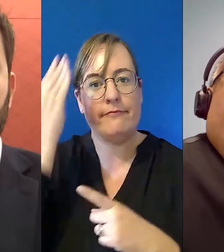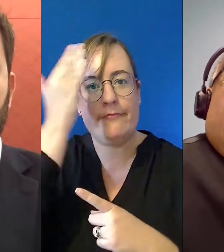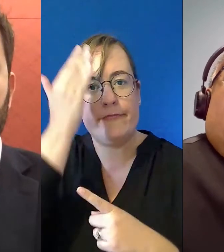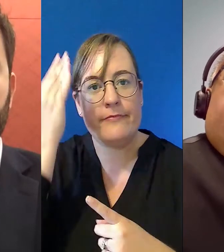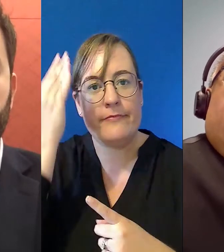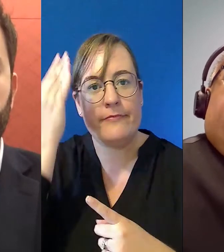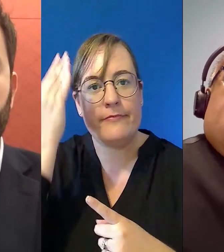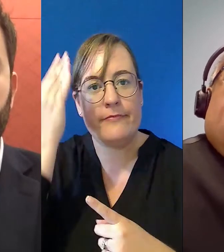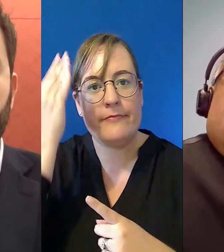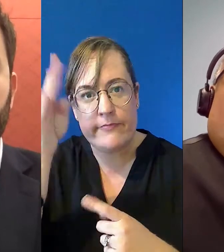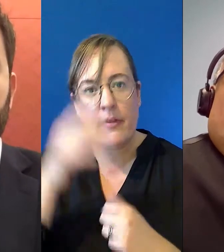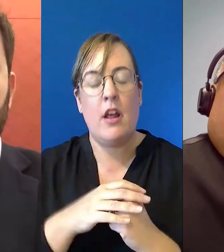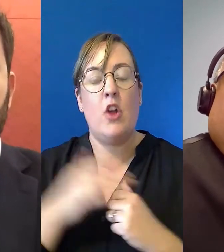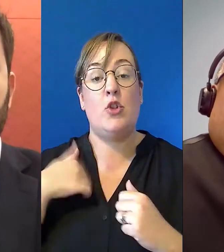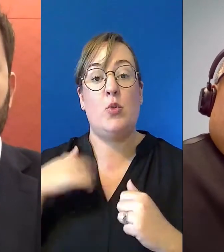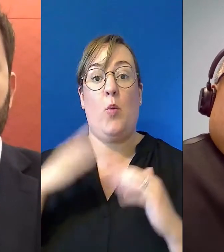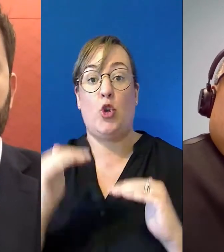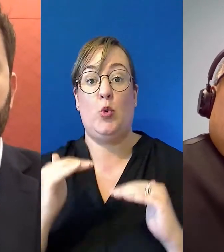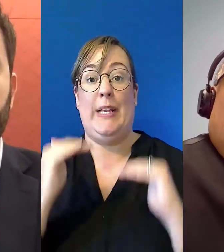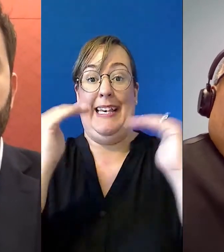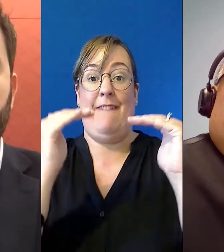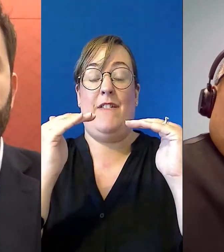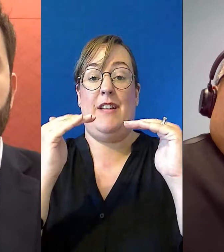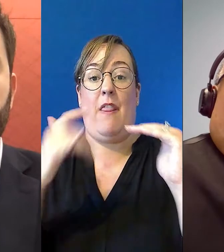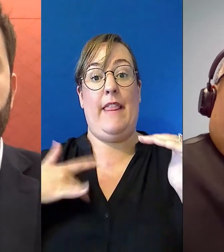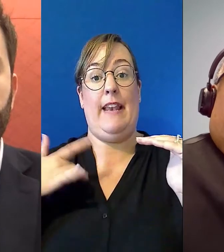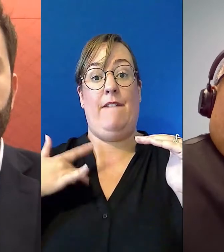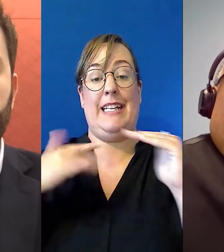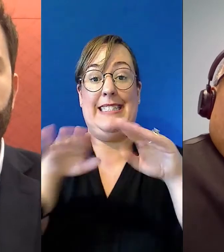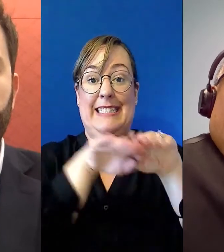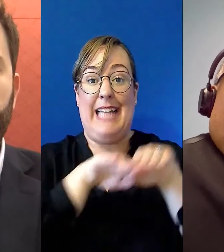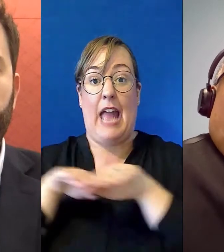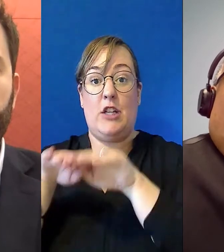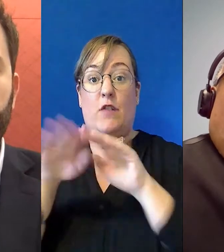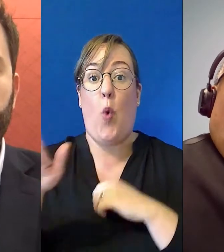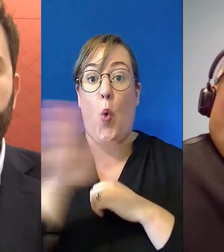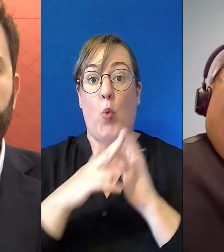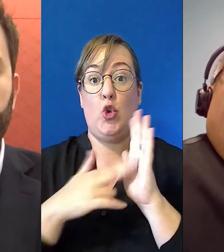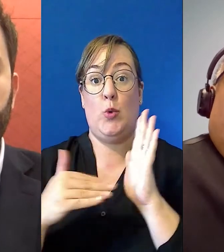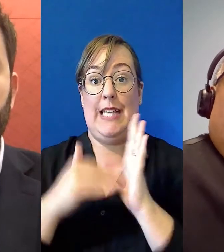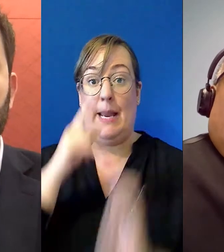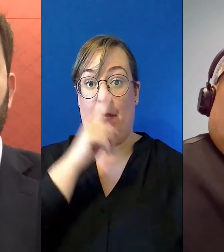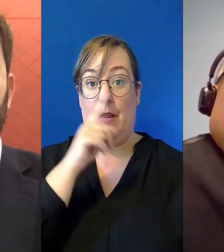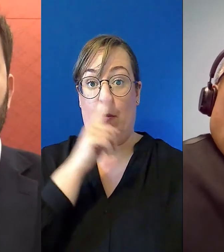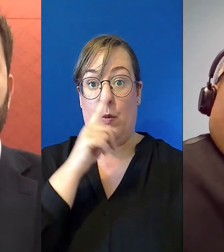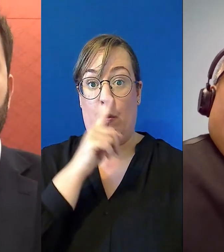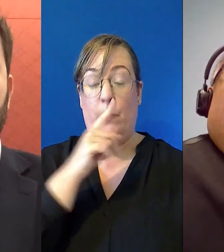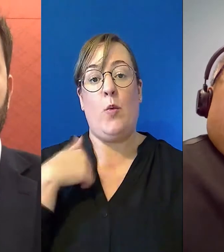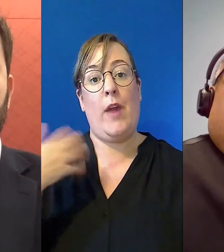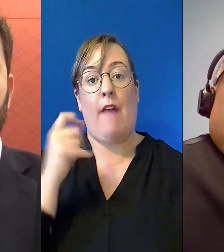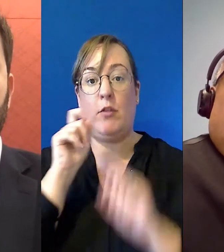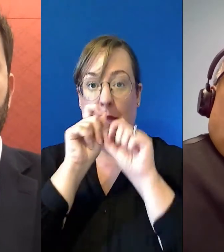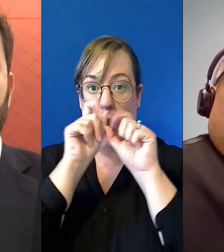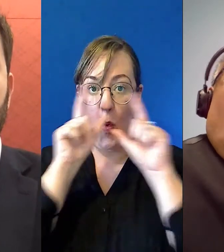aim to lift the living standards of all New Zealanders. And so in doing so, have to be aware across the wide